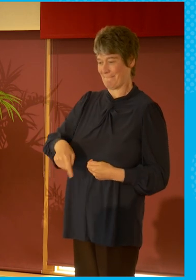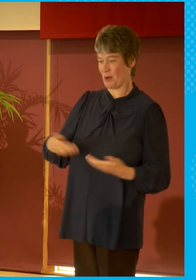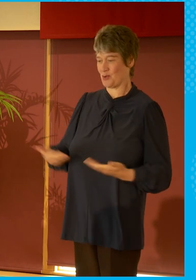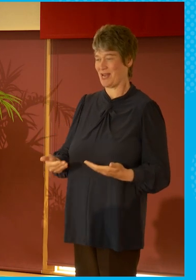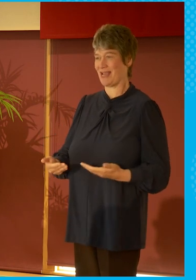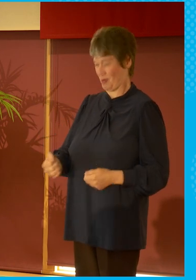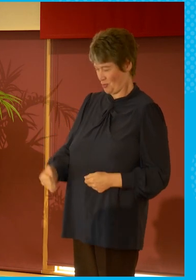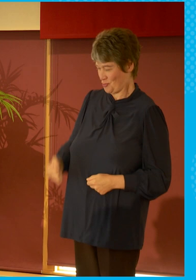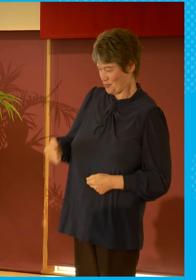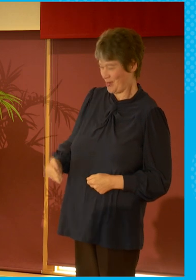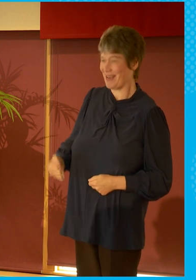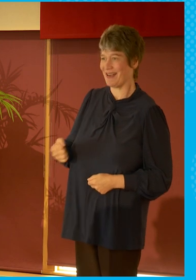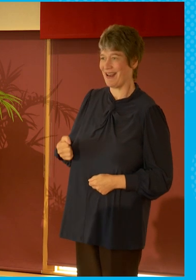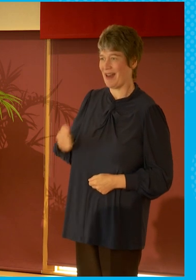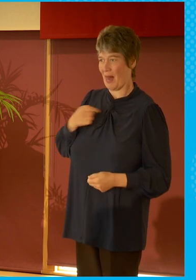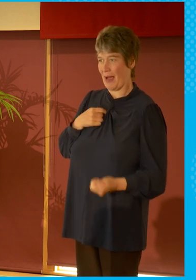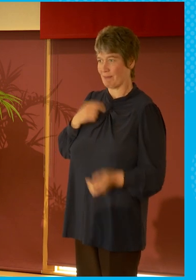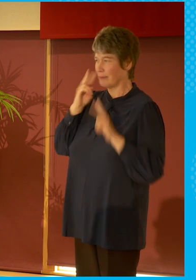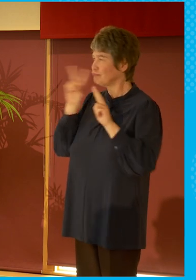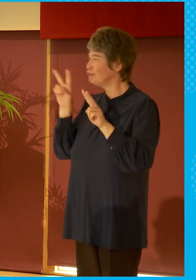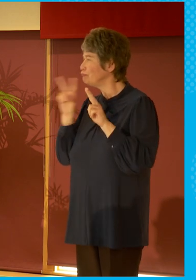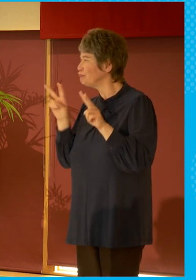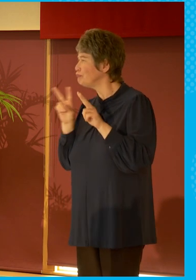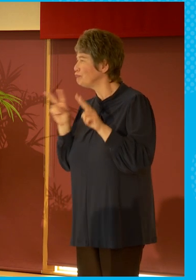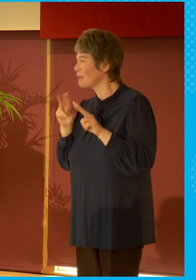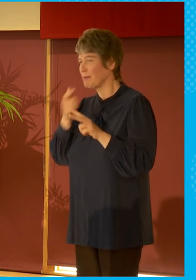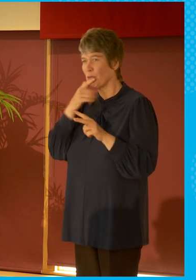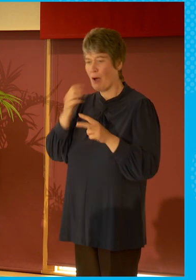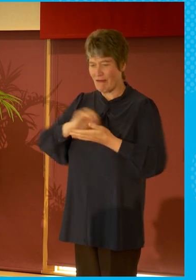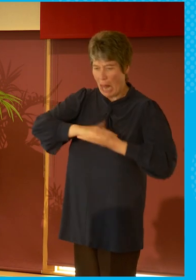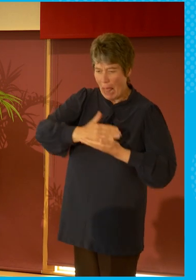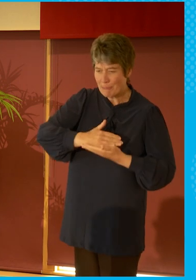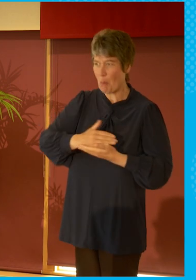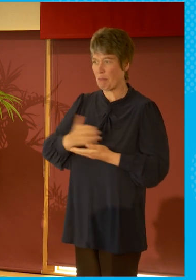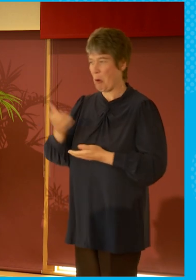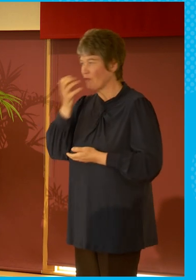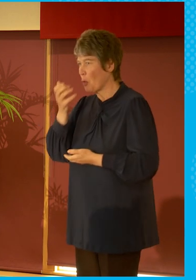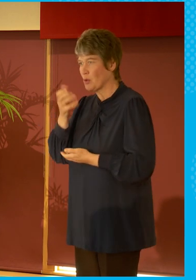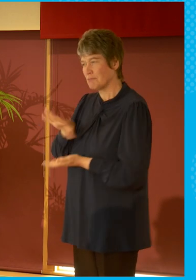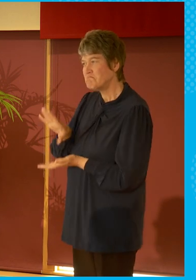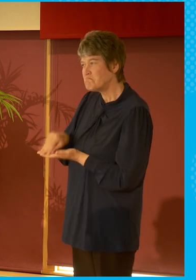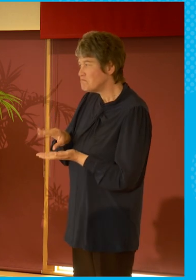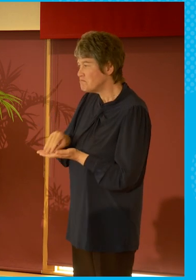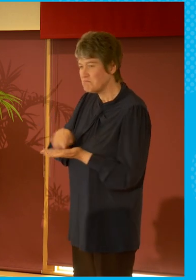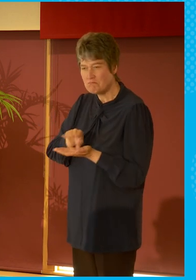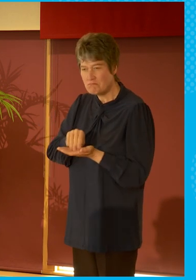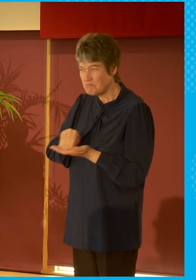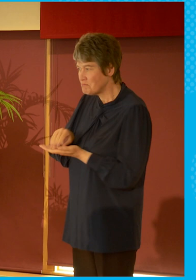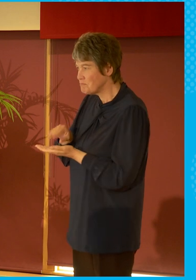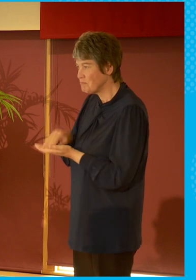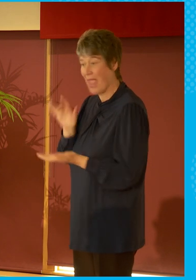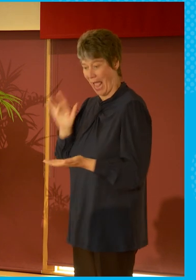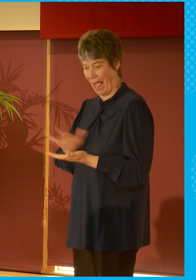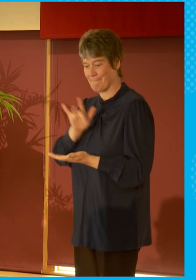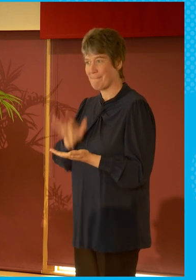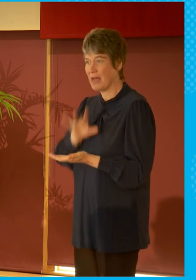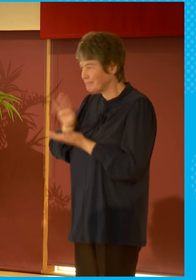on phones, laptops, iPads, people expect